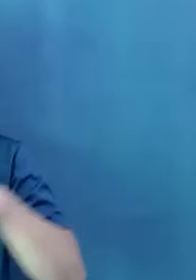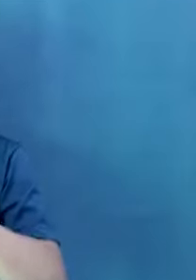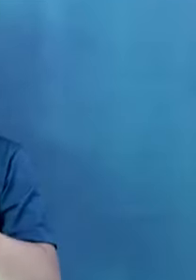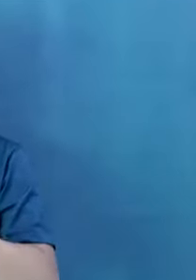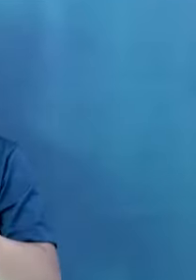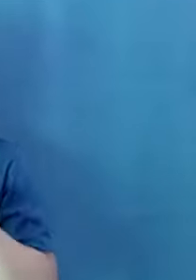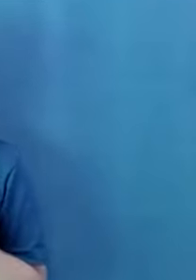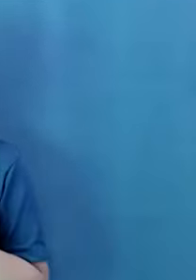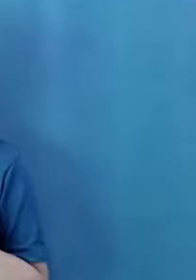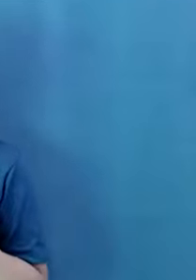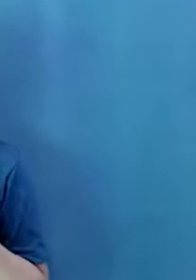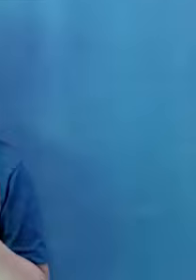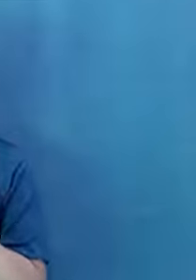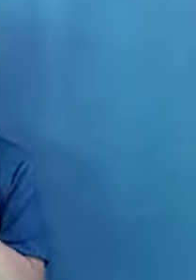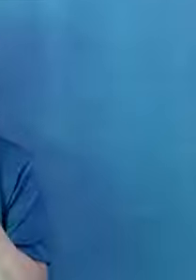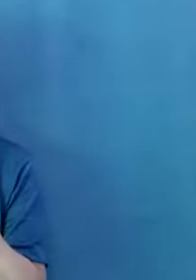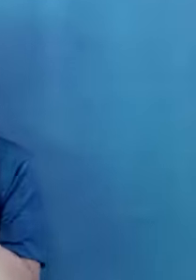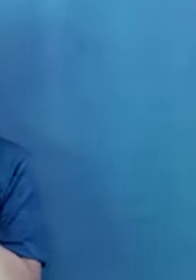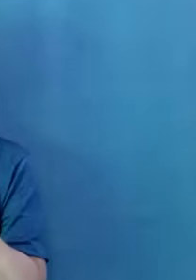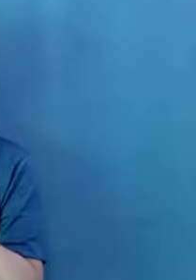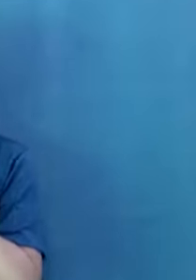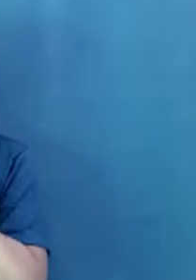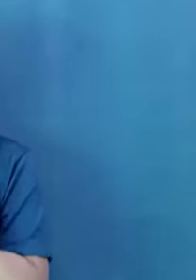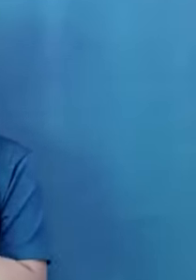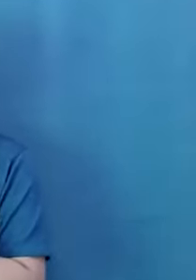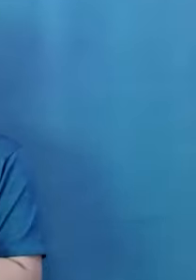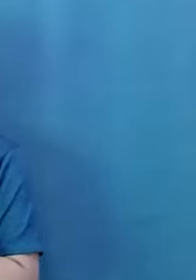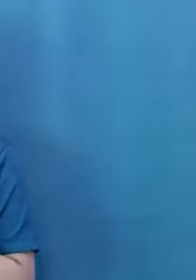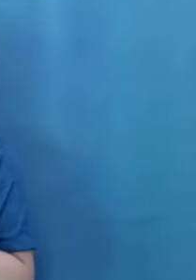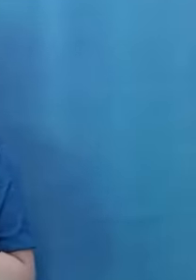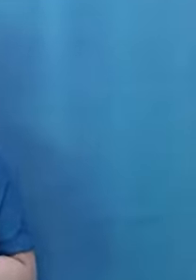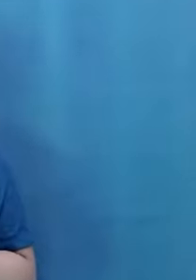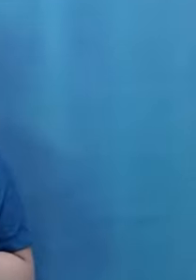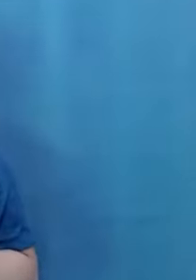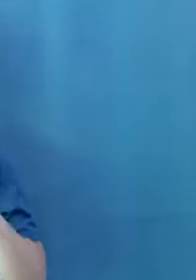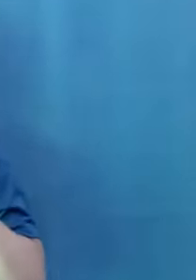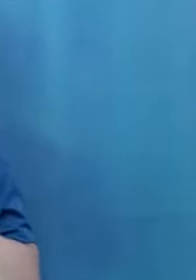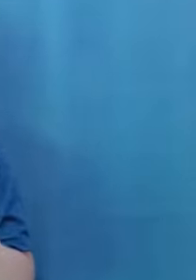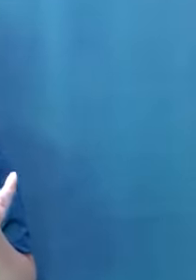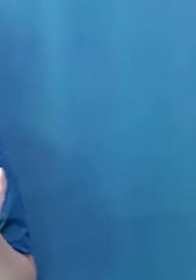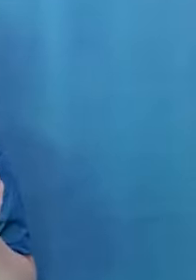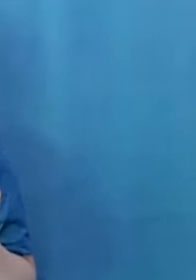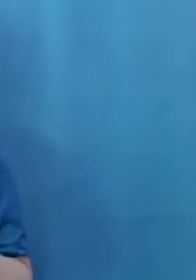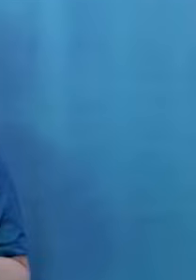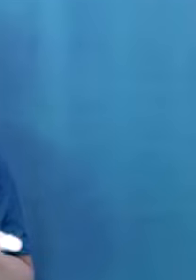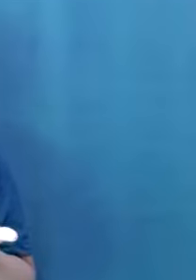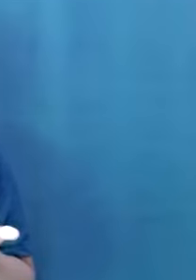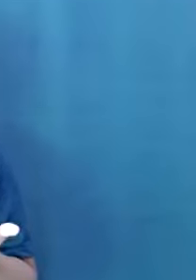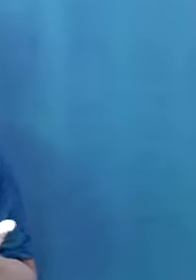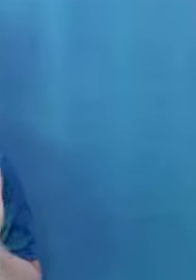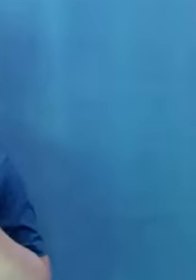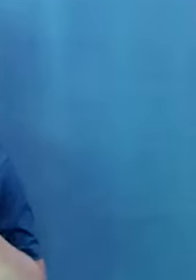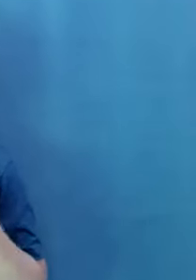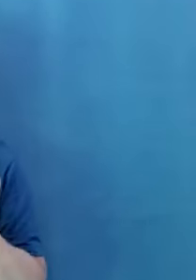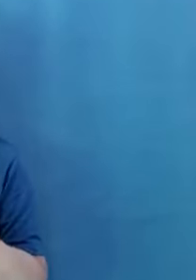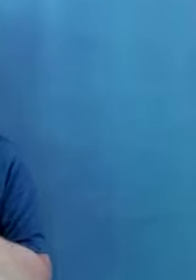uh, a Japanese person who doesn't understand Filipino sign language. So we were like three interpreters